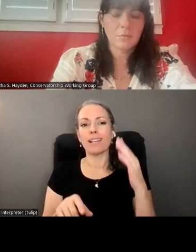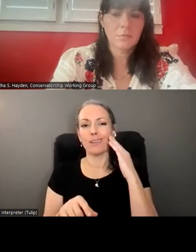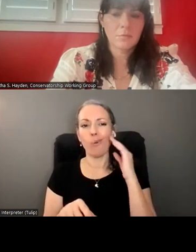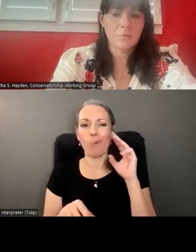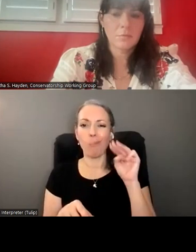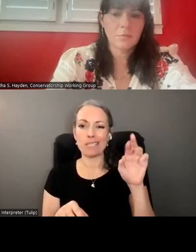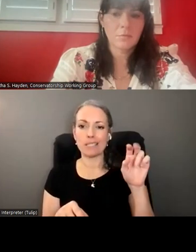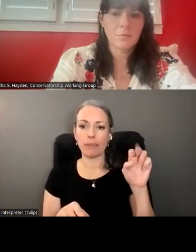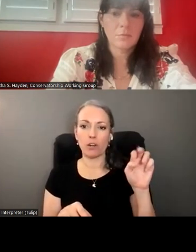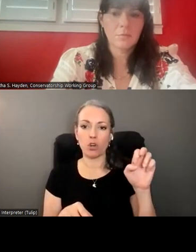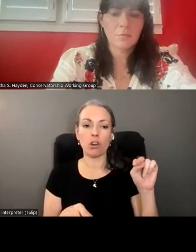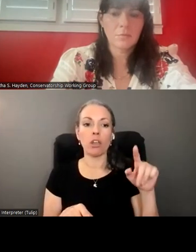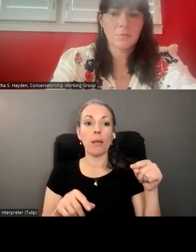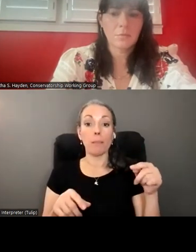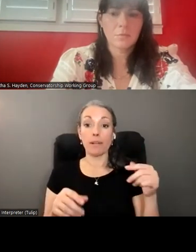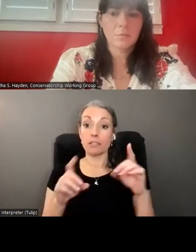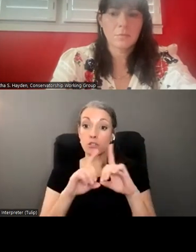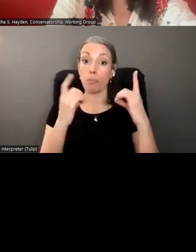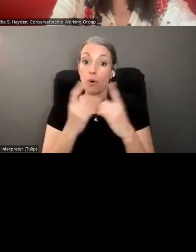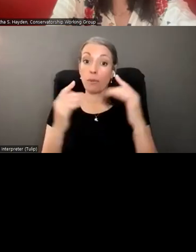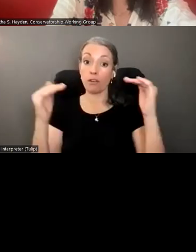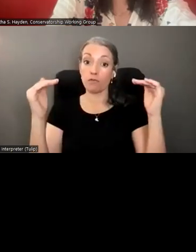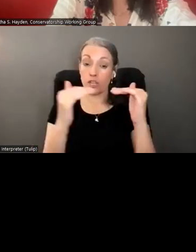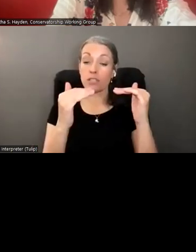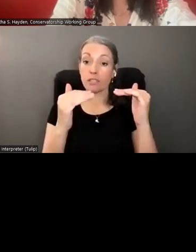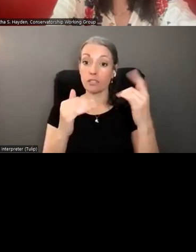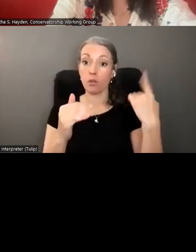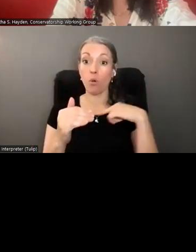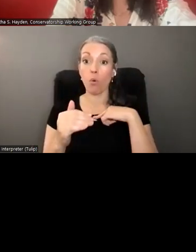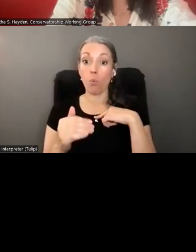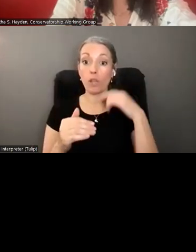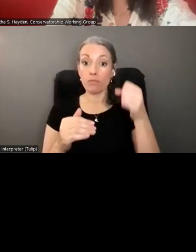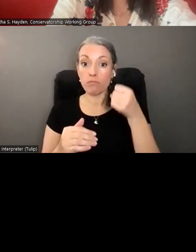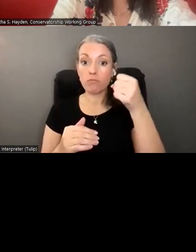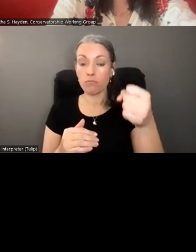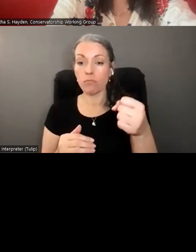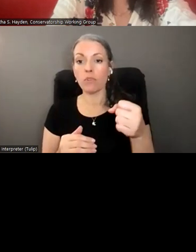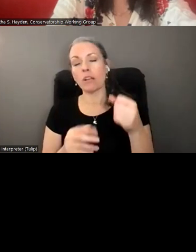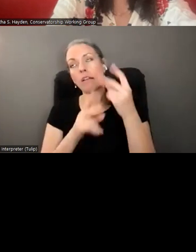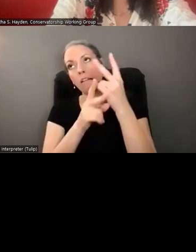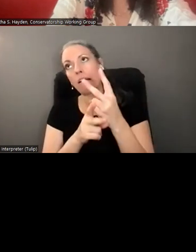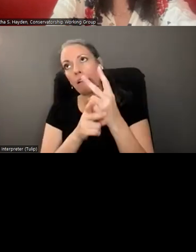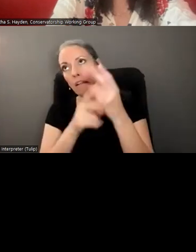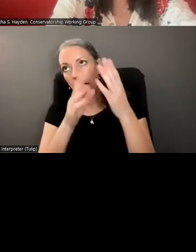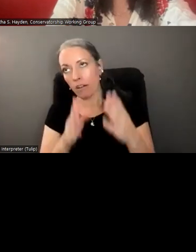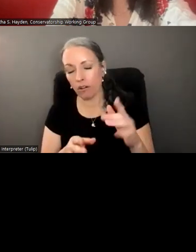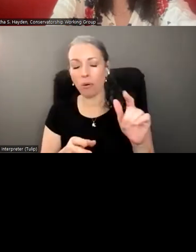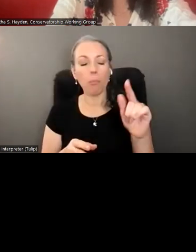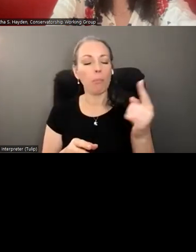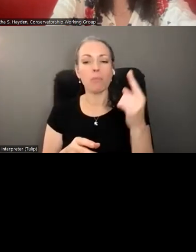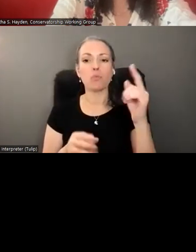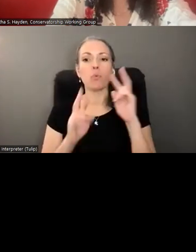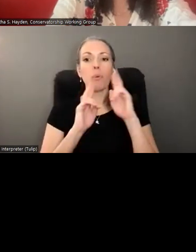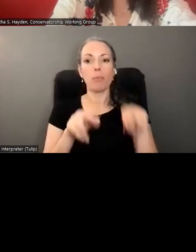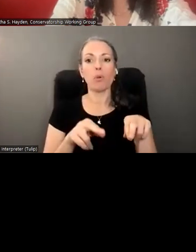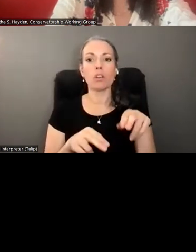at the Department of Justice, anytime we prosecute somebody, a caretaker, anybody like that, we report them to the National